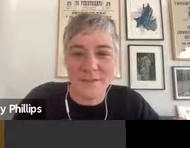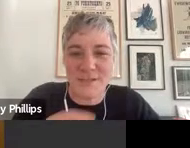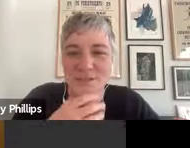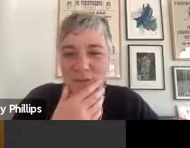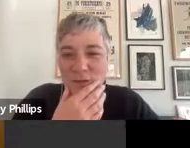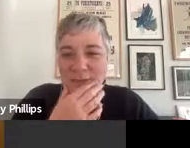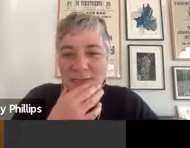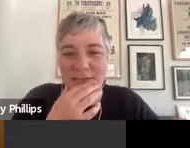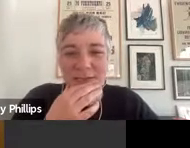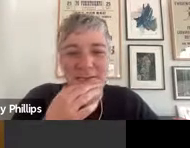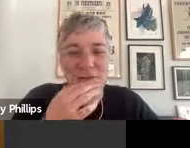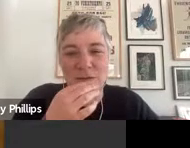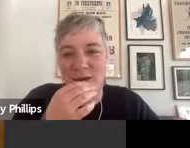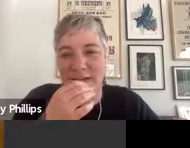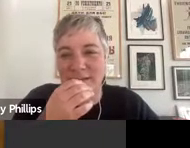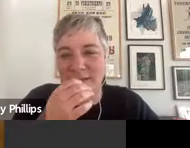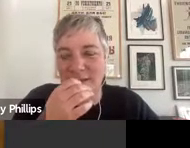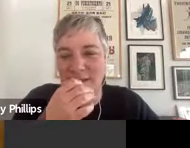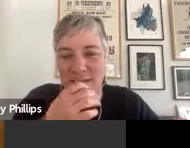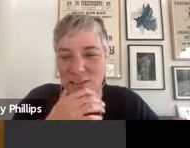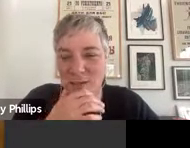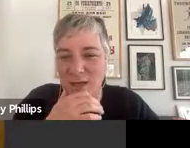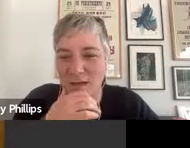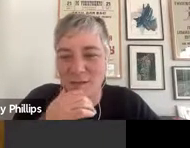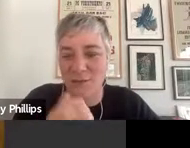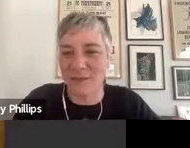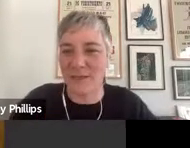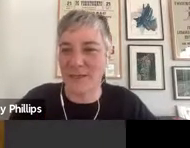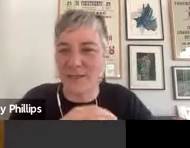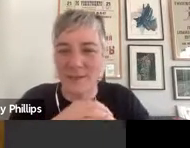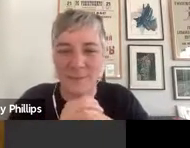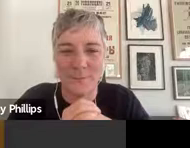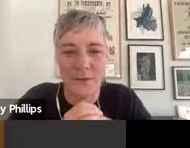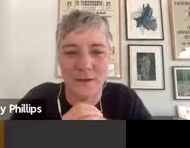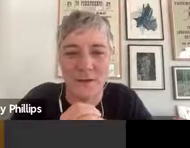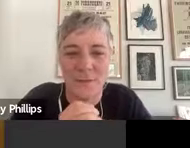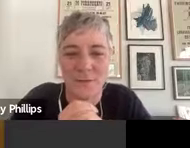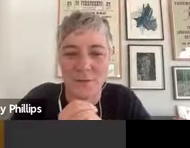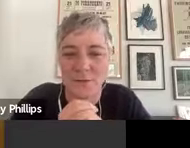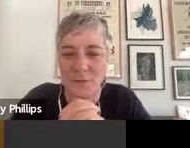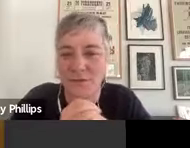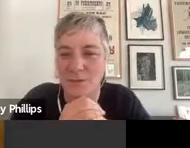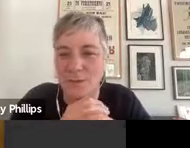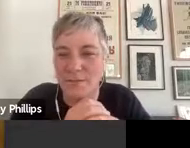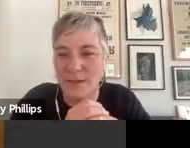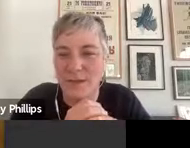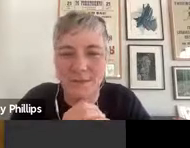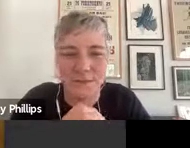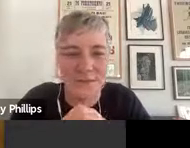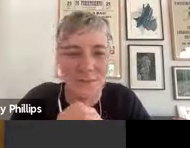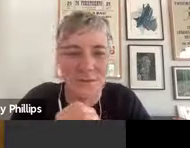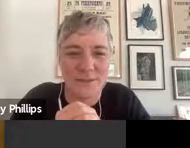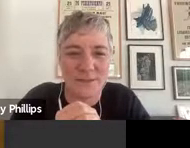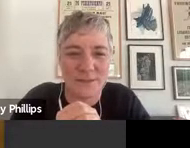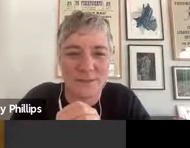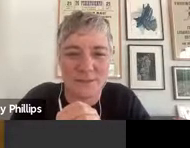This is just to show really the, so on the right-hand side, there's 62 cards. So every day, Marg and I both punched one of the cards.